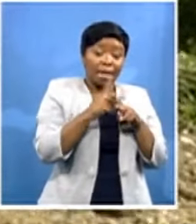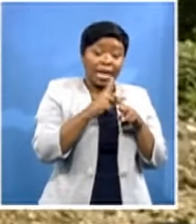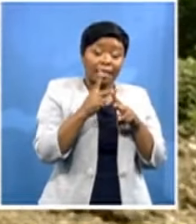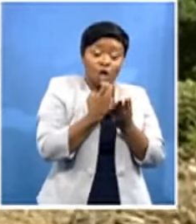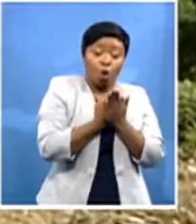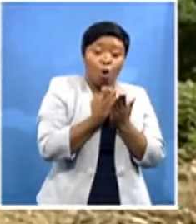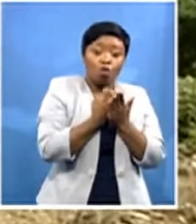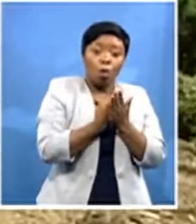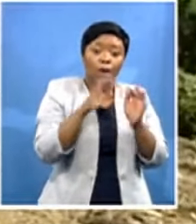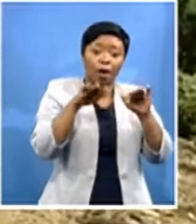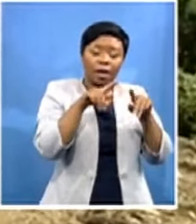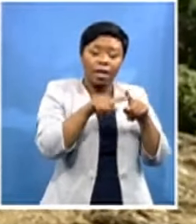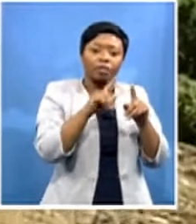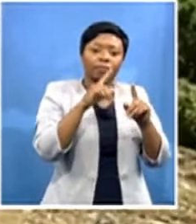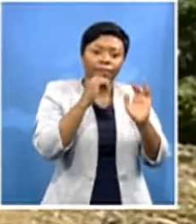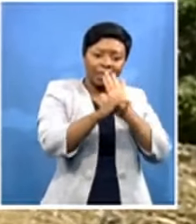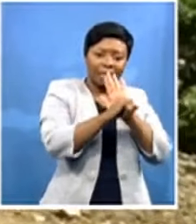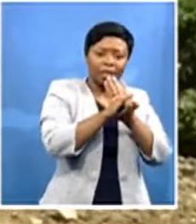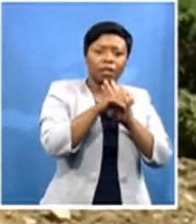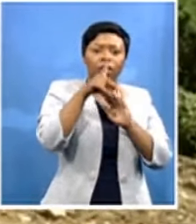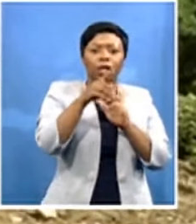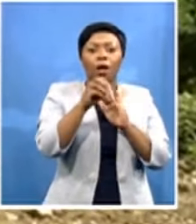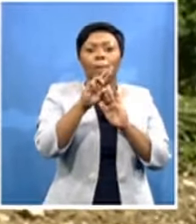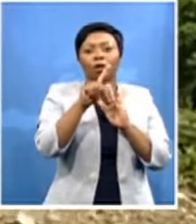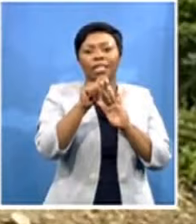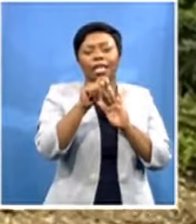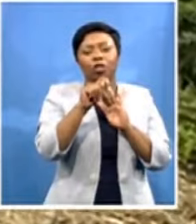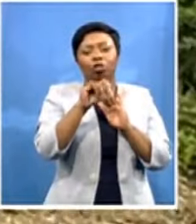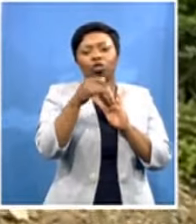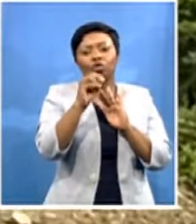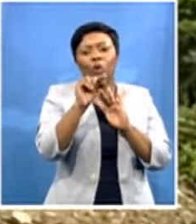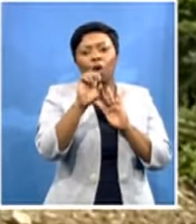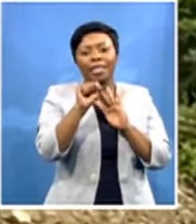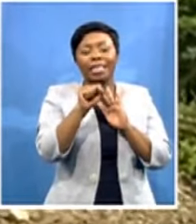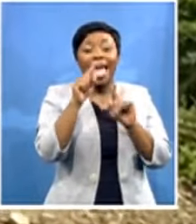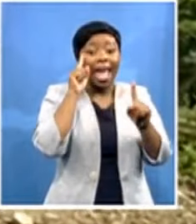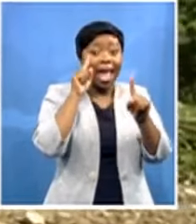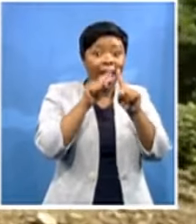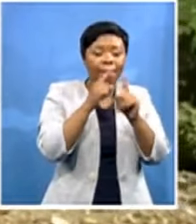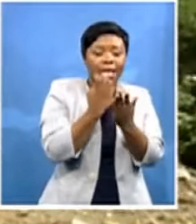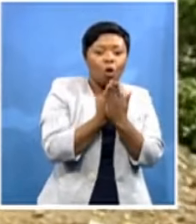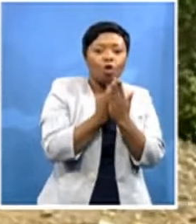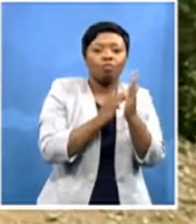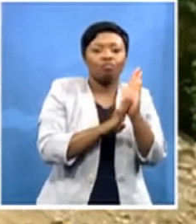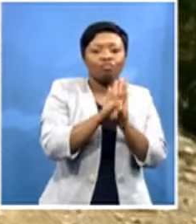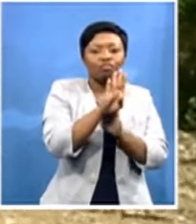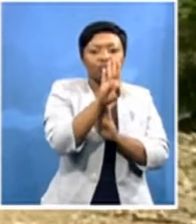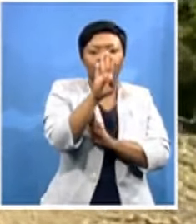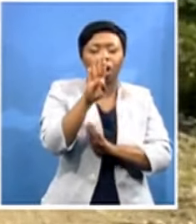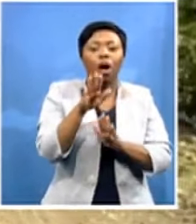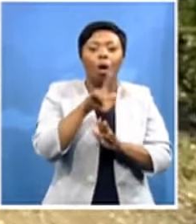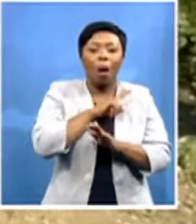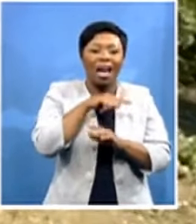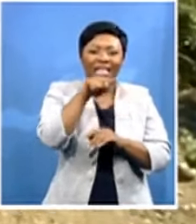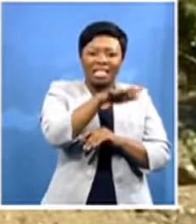the developmental nodes. The aim is to stimulate economic development in this impoverished region. I am Gululego Nienbezi,